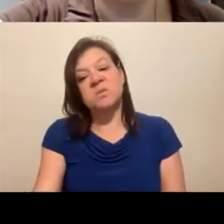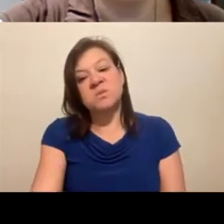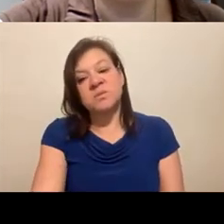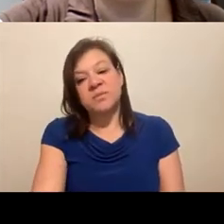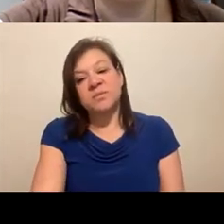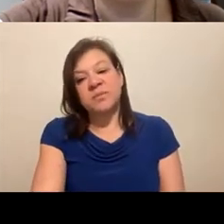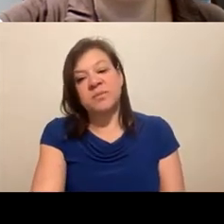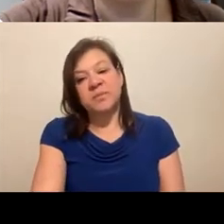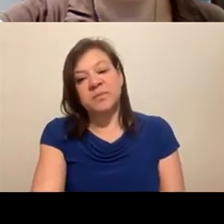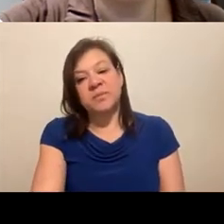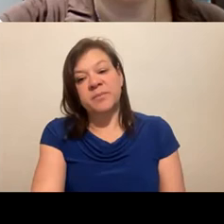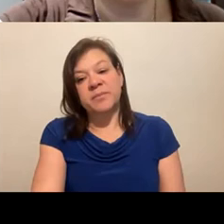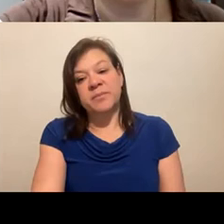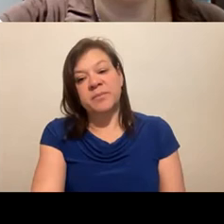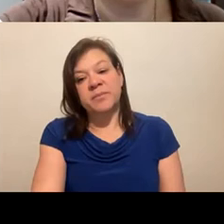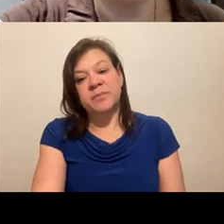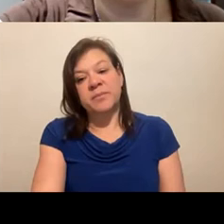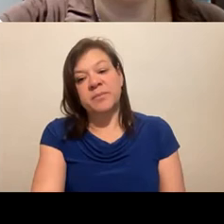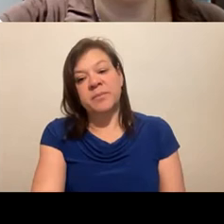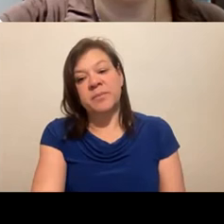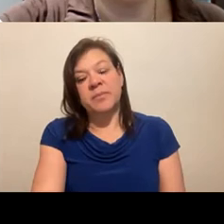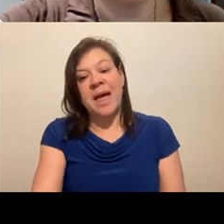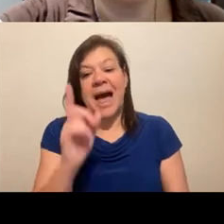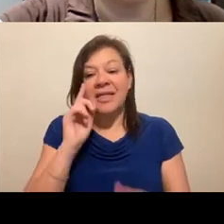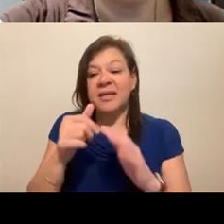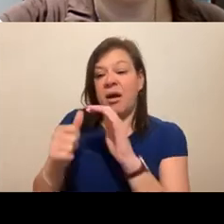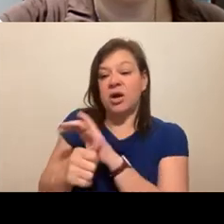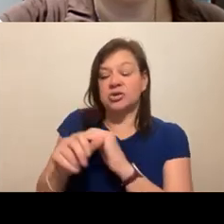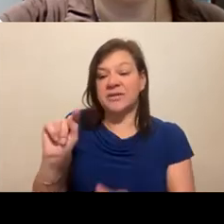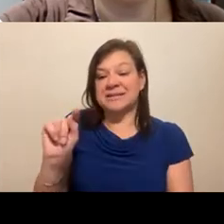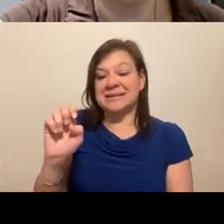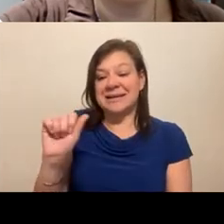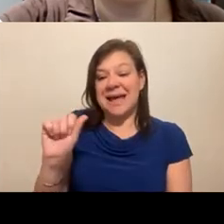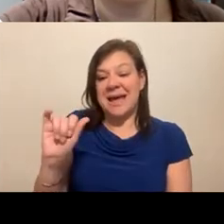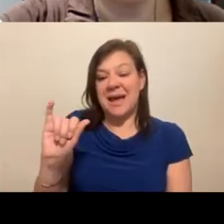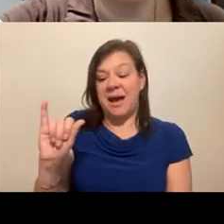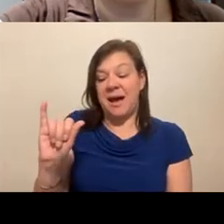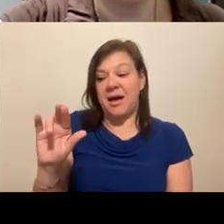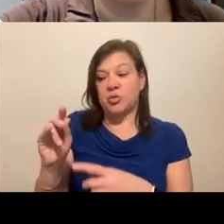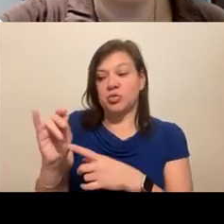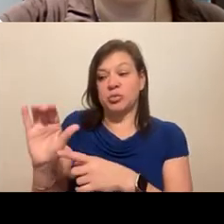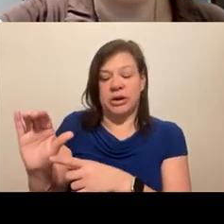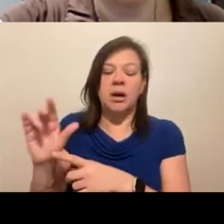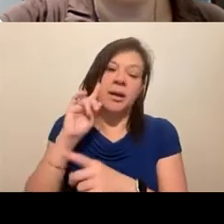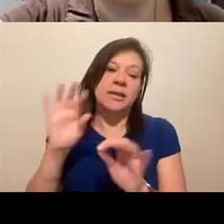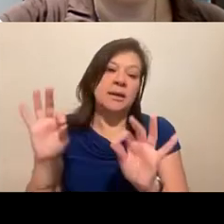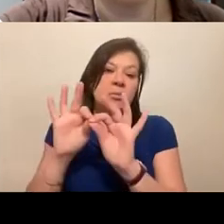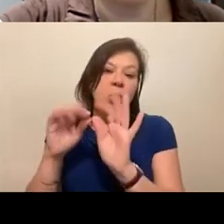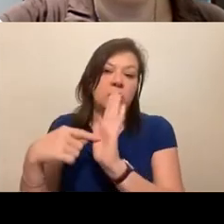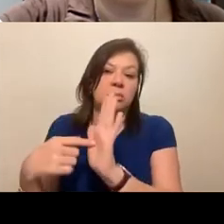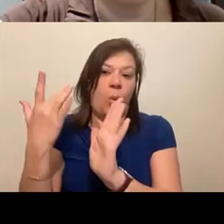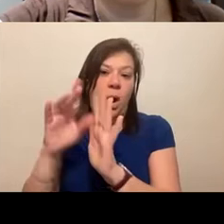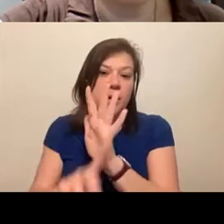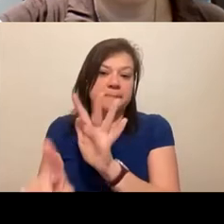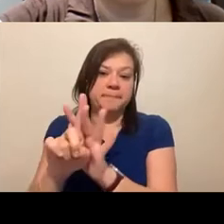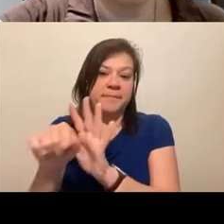for, you know, under the DEAI rubric of why it's important to attend this conference.